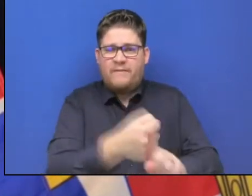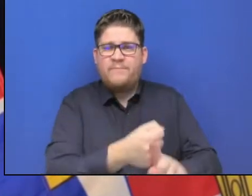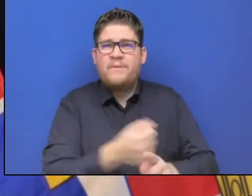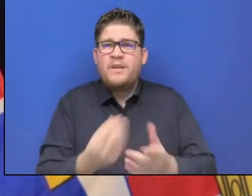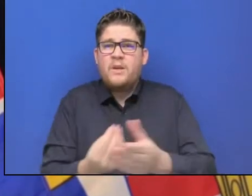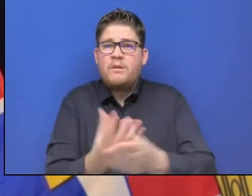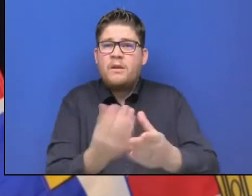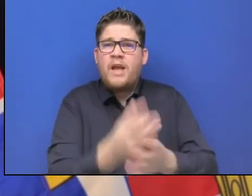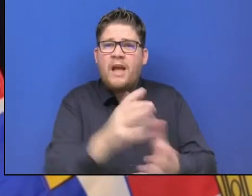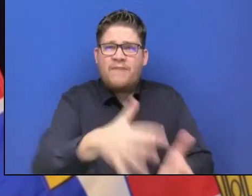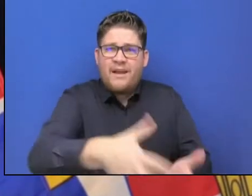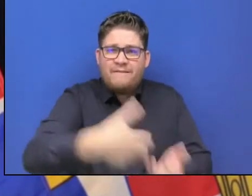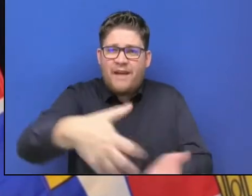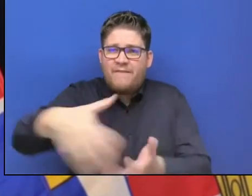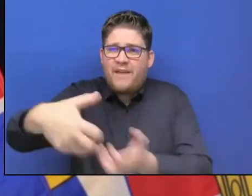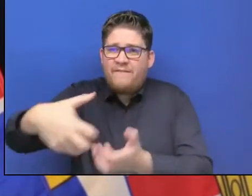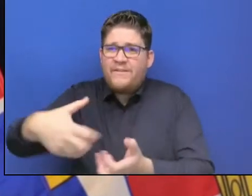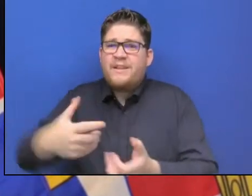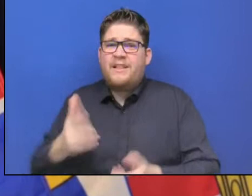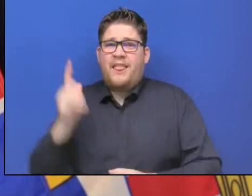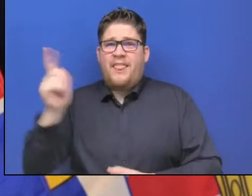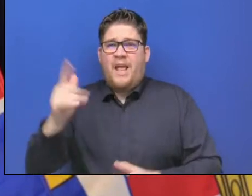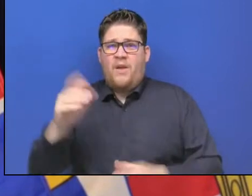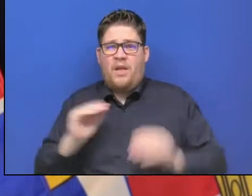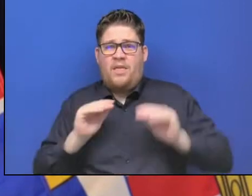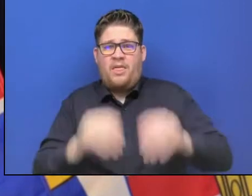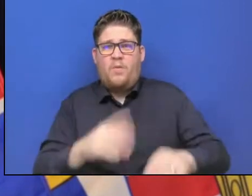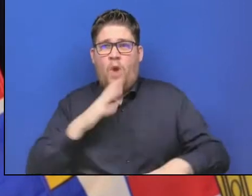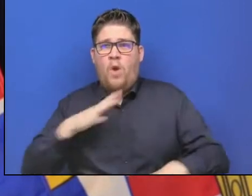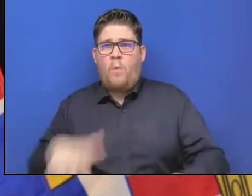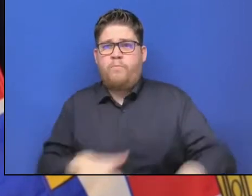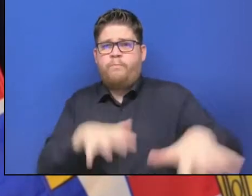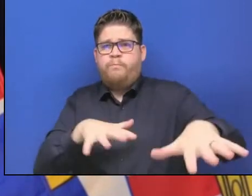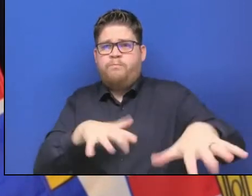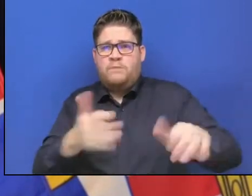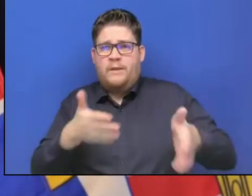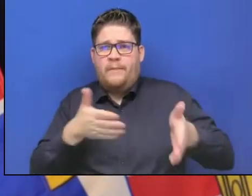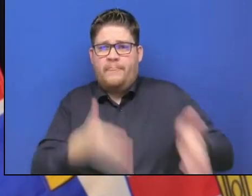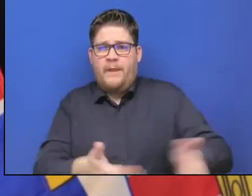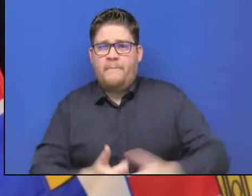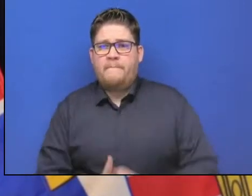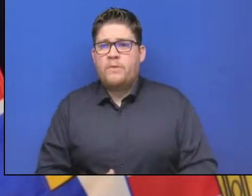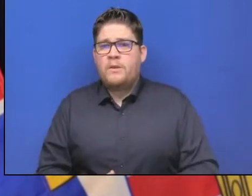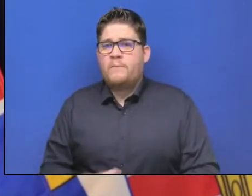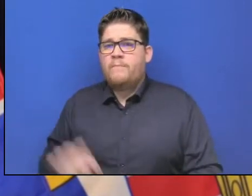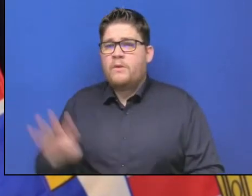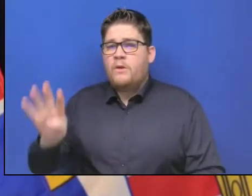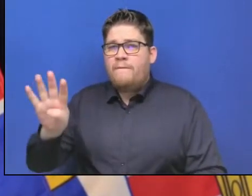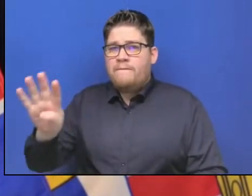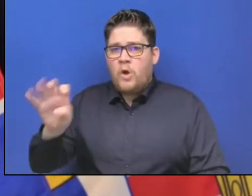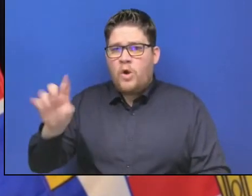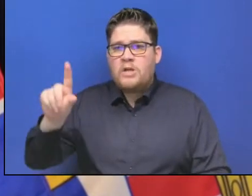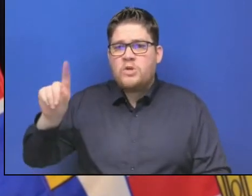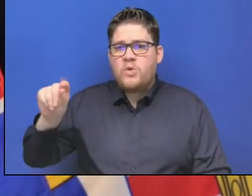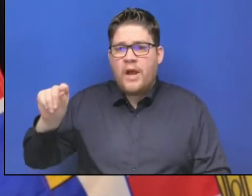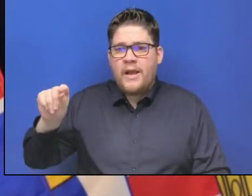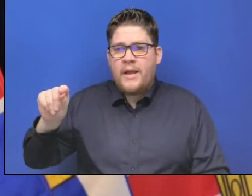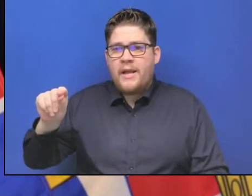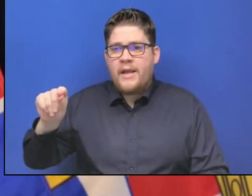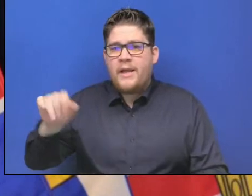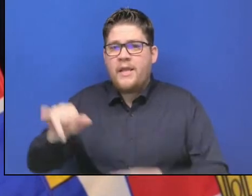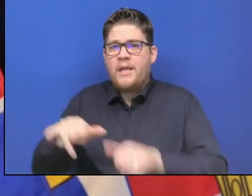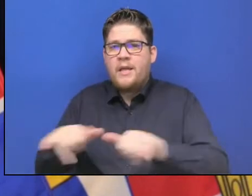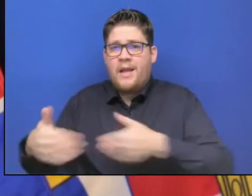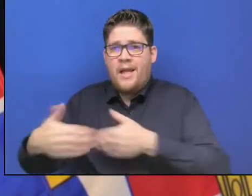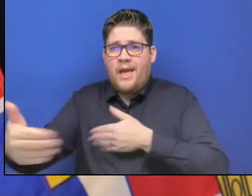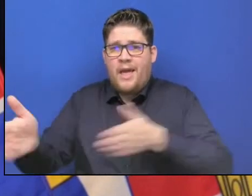We have field crops approximately 420 acres that were unharvested at the time of the flood and now they are